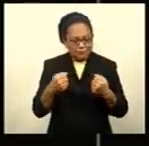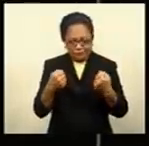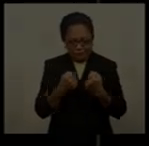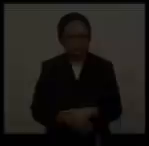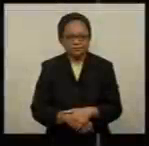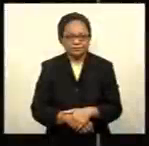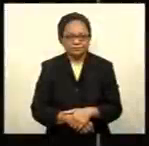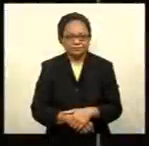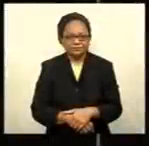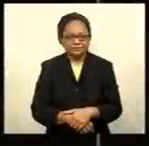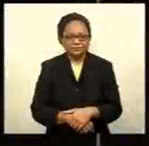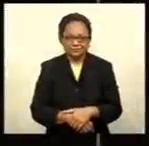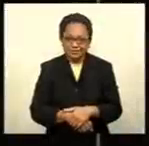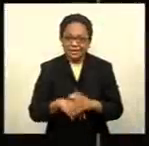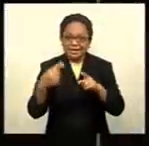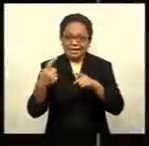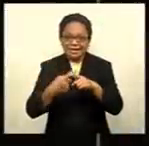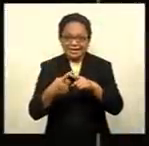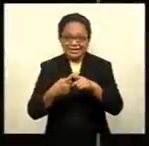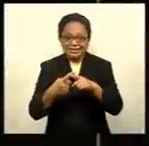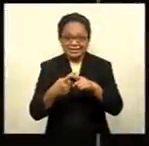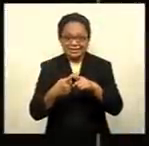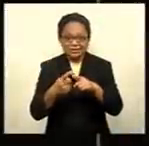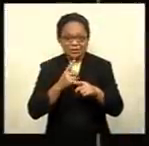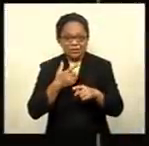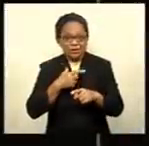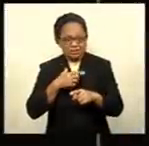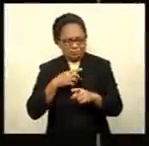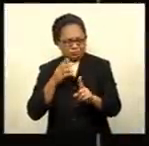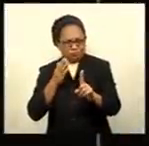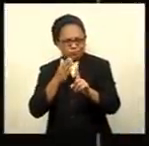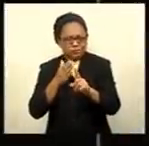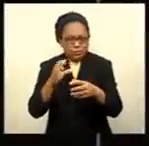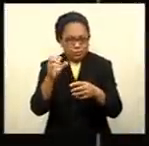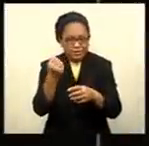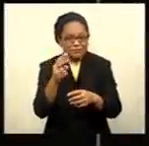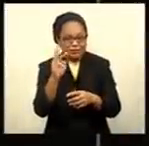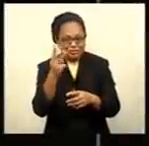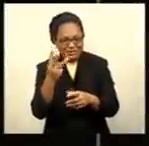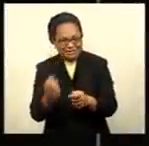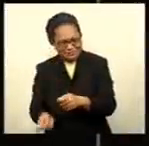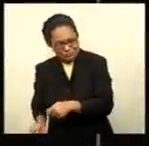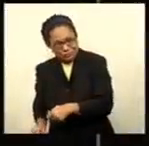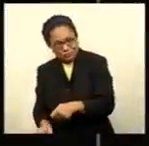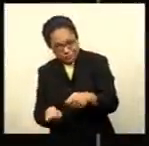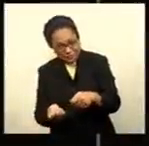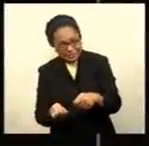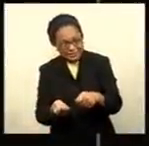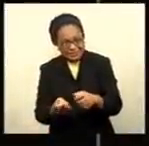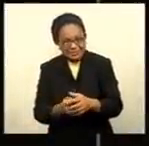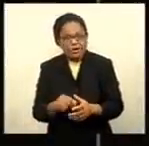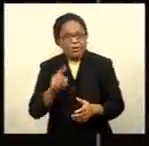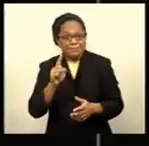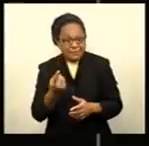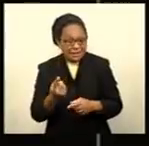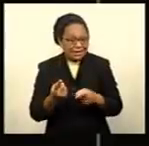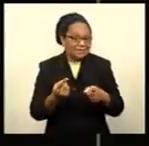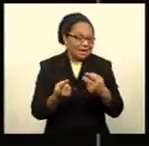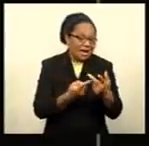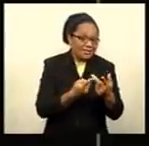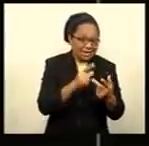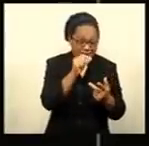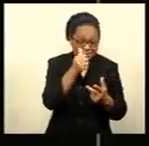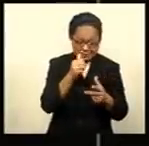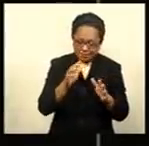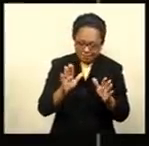-16. England's push for victory in the third cricket test was met with stubborn resistance from India